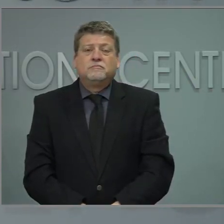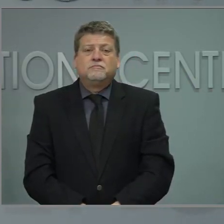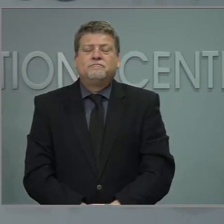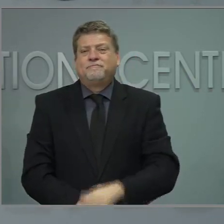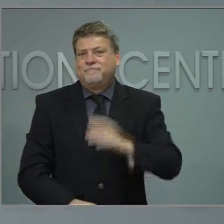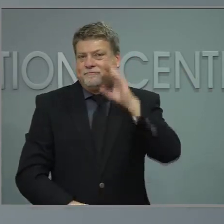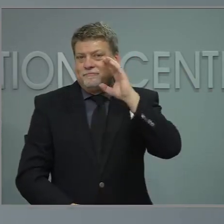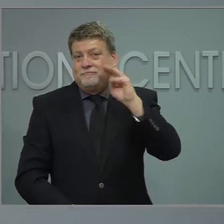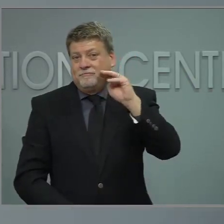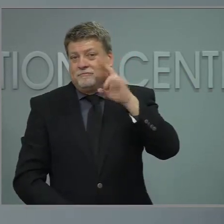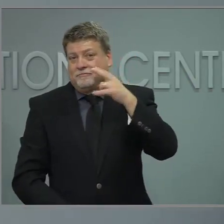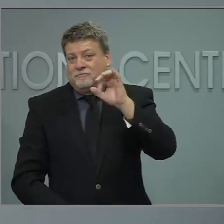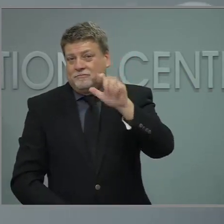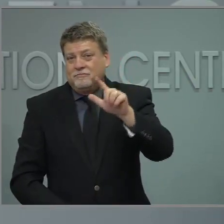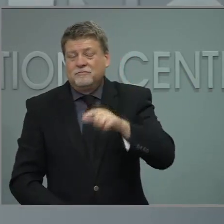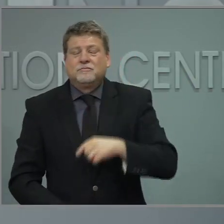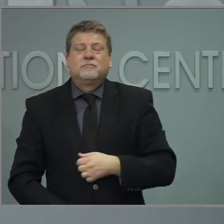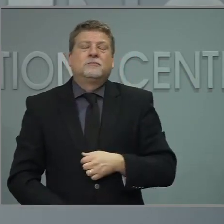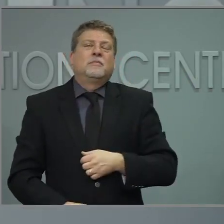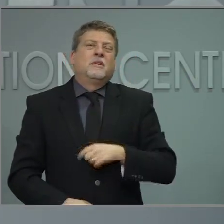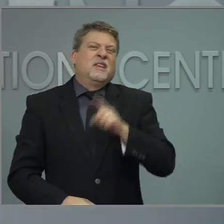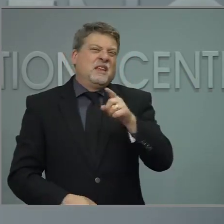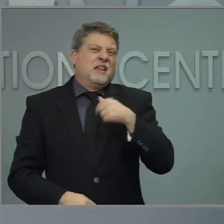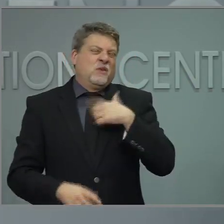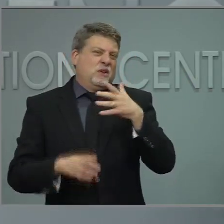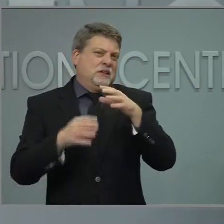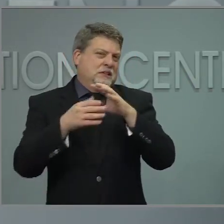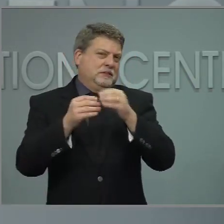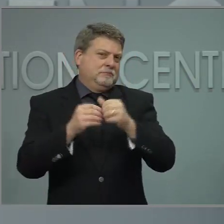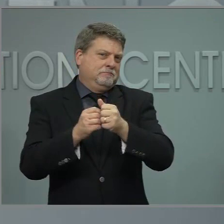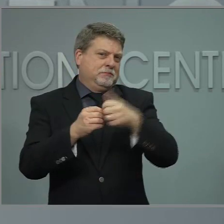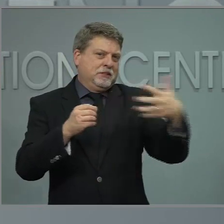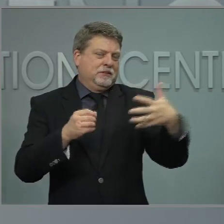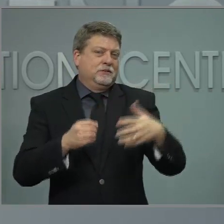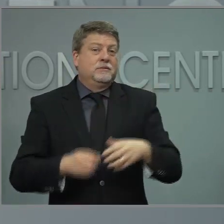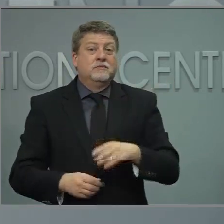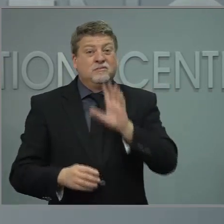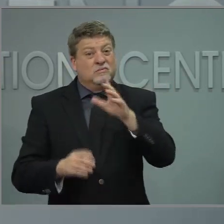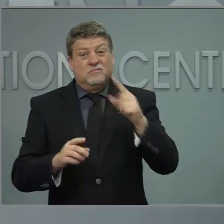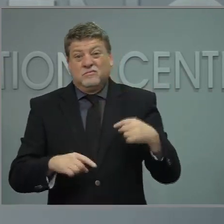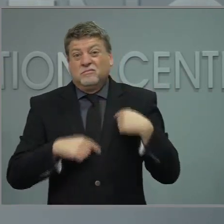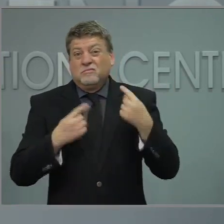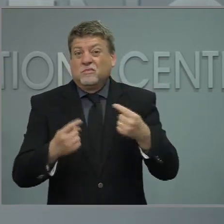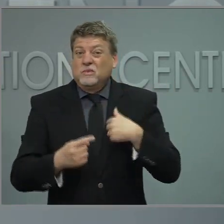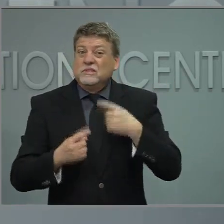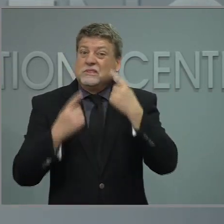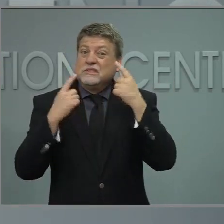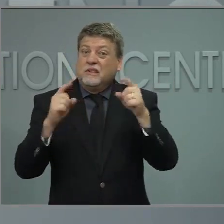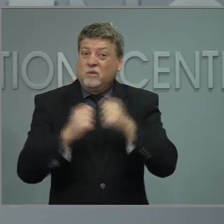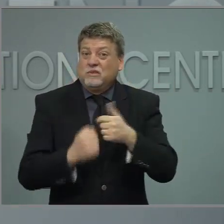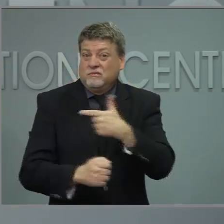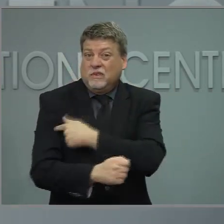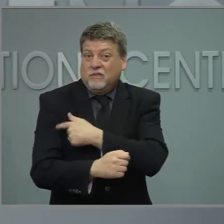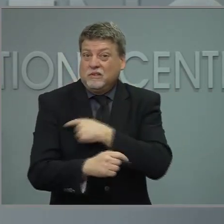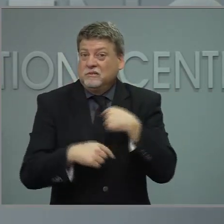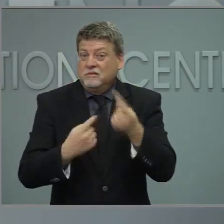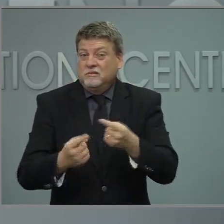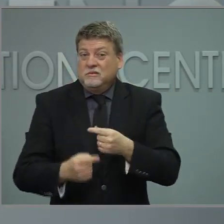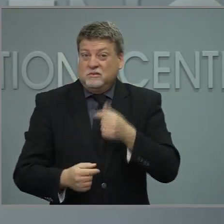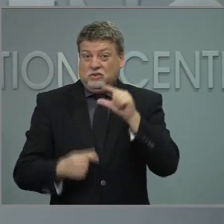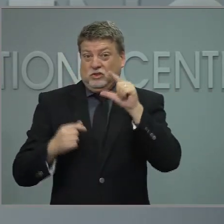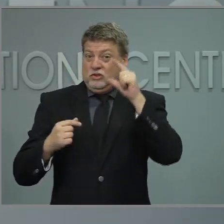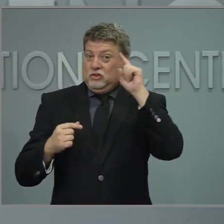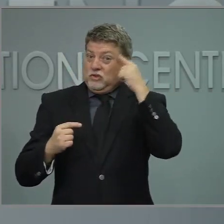Hi, Michael. So I want to point out the success that we have had so far. I know we, the governor mentioned earlier that a third